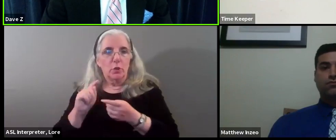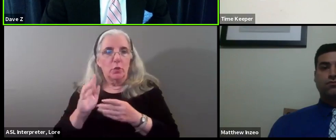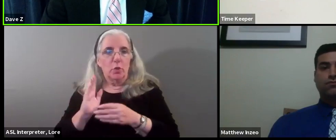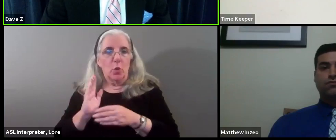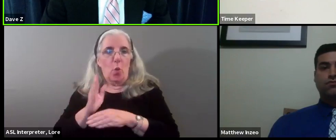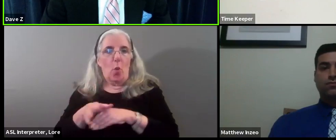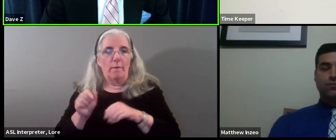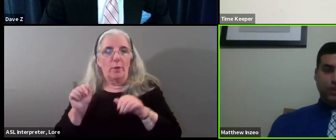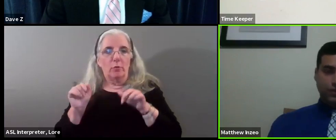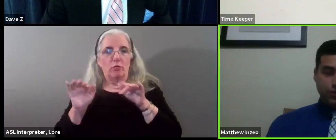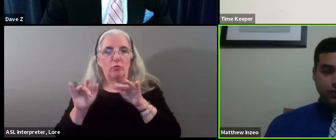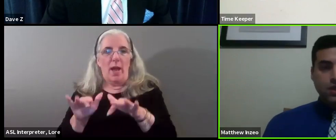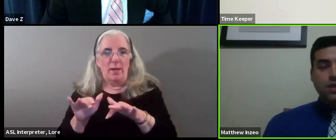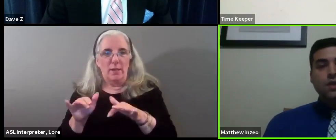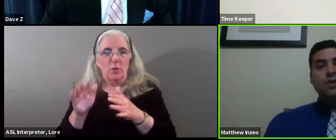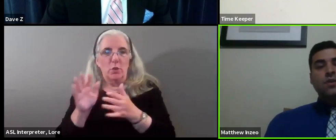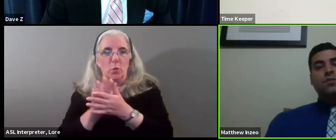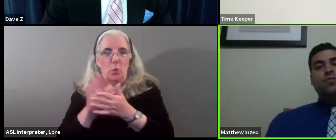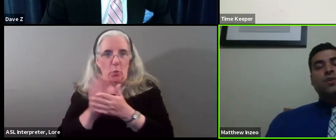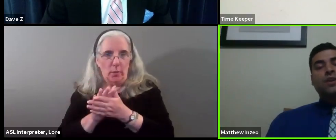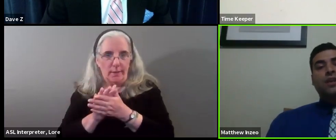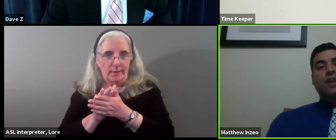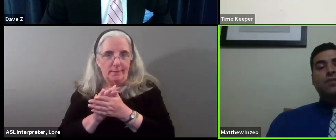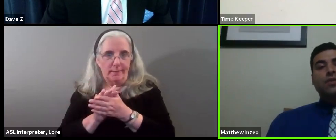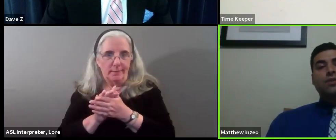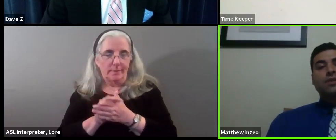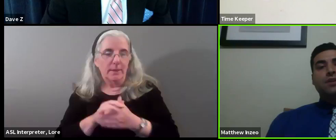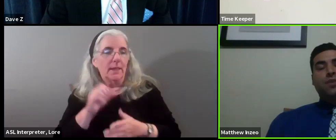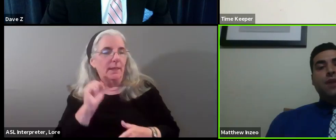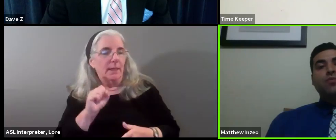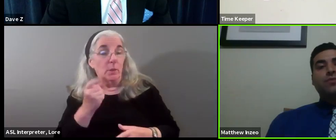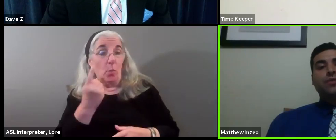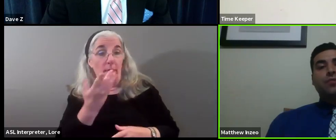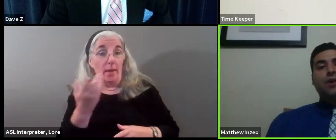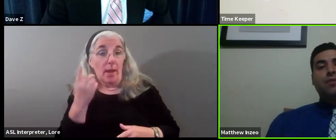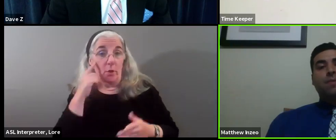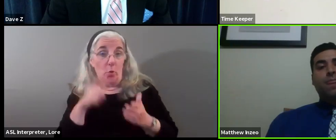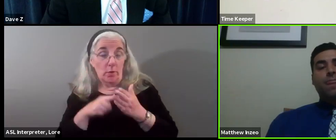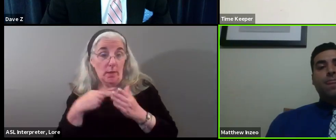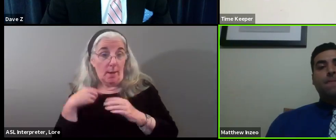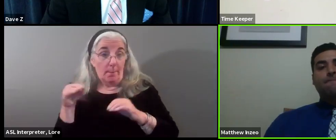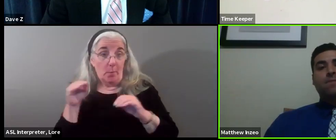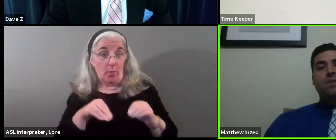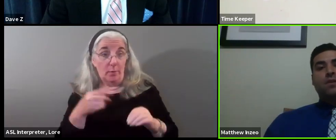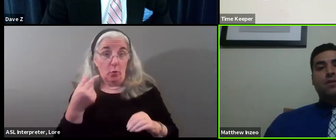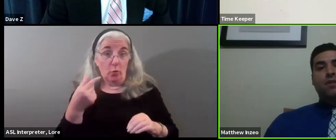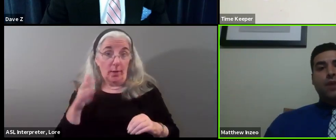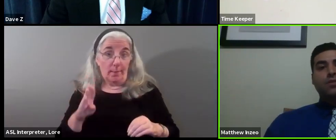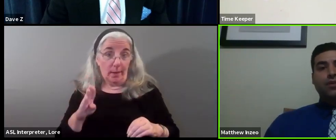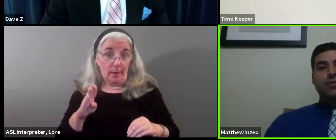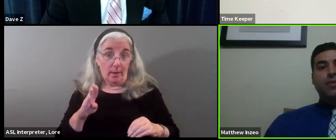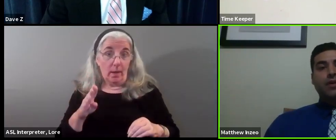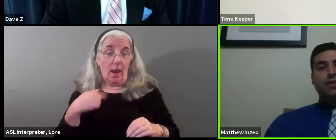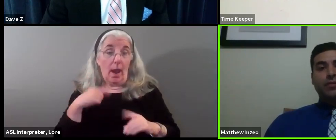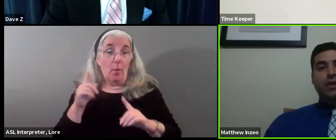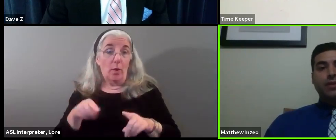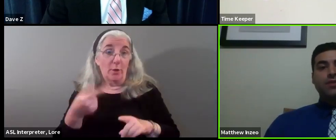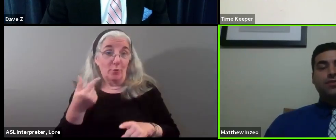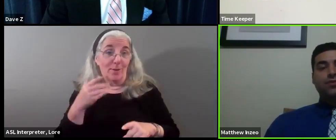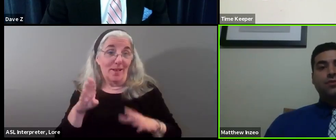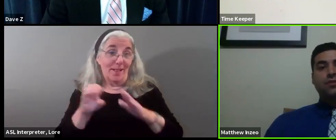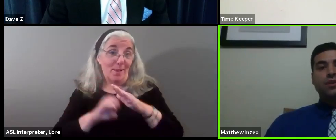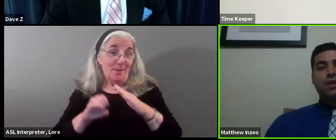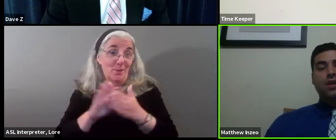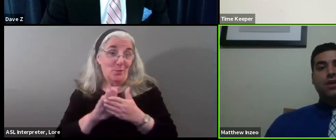schools. Yes, sir. One thing that I've noticed is when I moved to Greenbelt, I went to Greenbelt